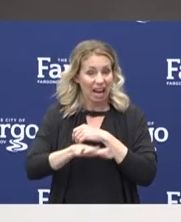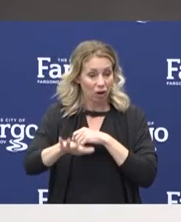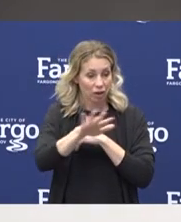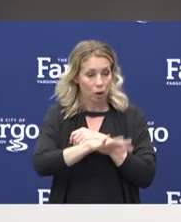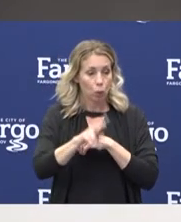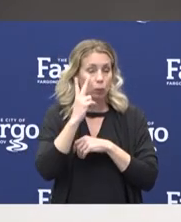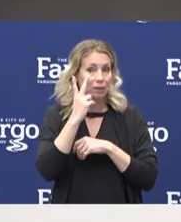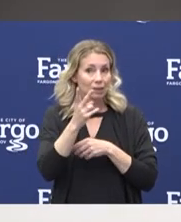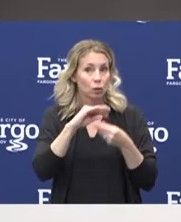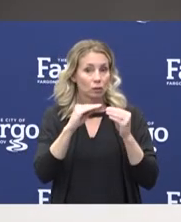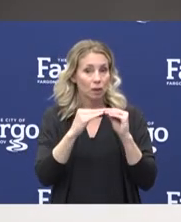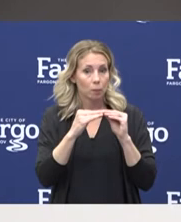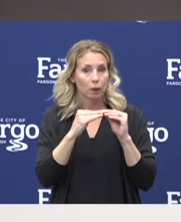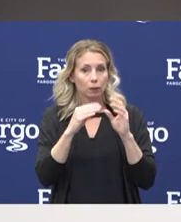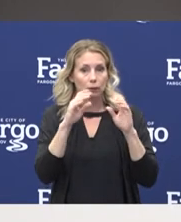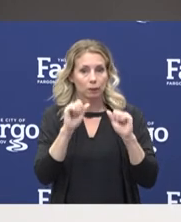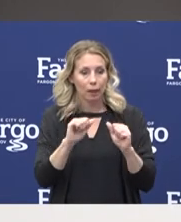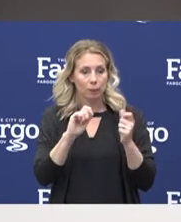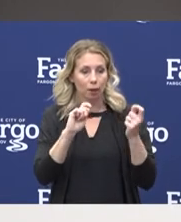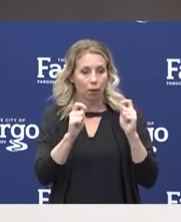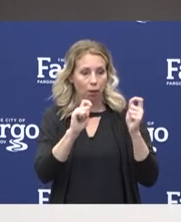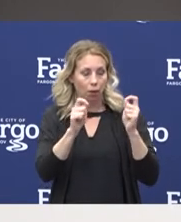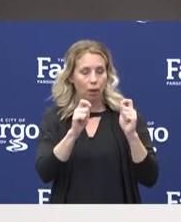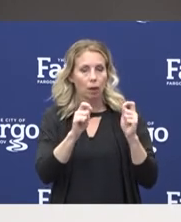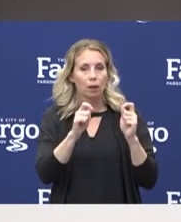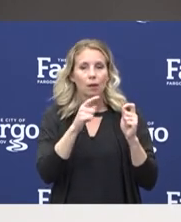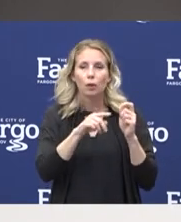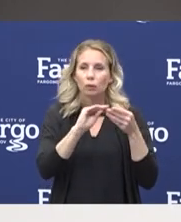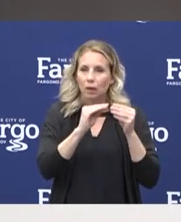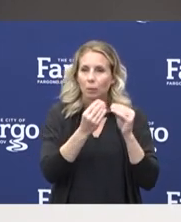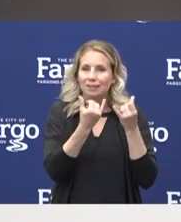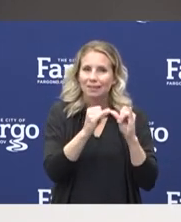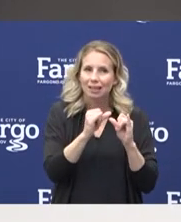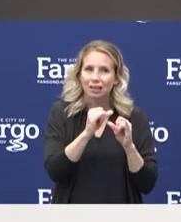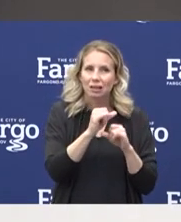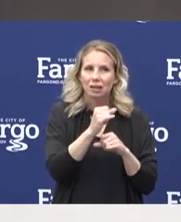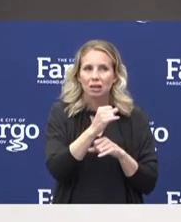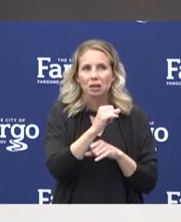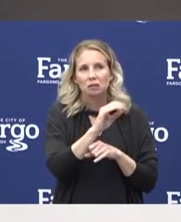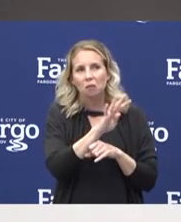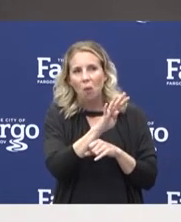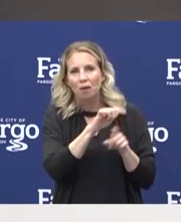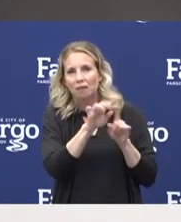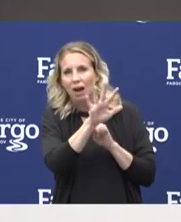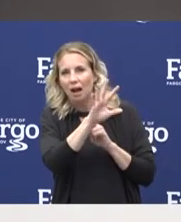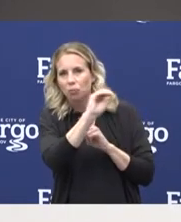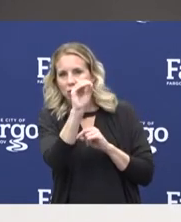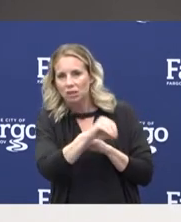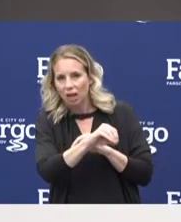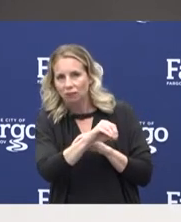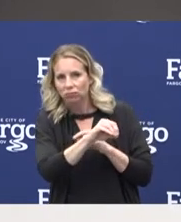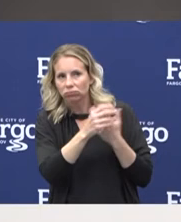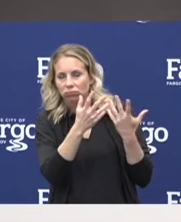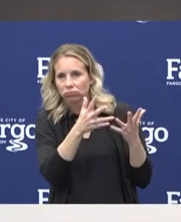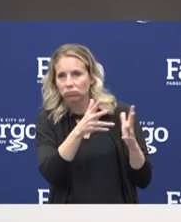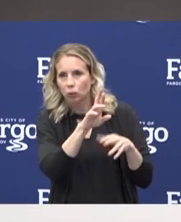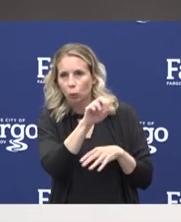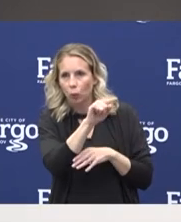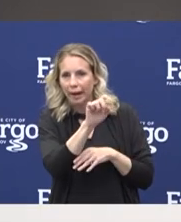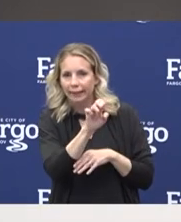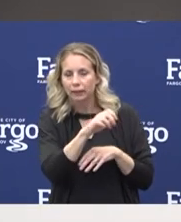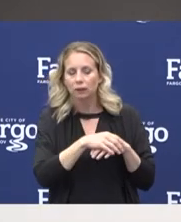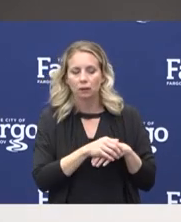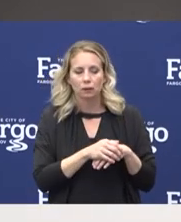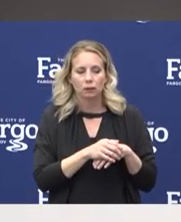evolve, we're still down to the 4 to 5 percent rate right now of positive tests out of the testing that it's done. I've